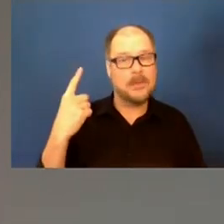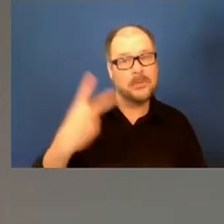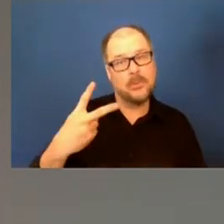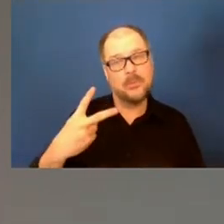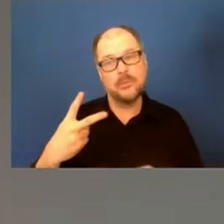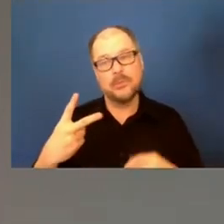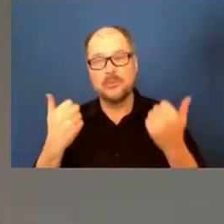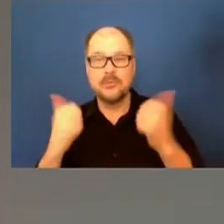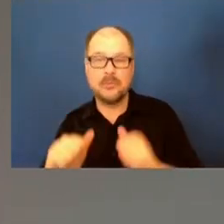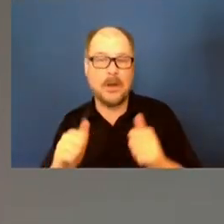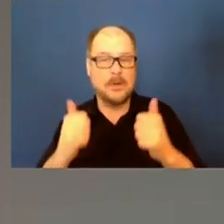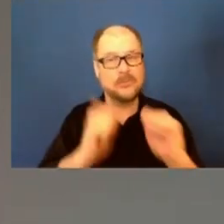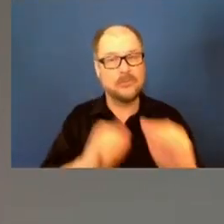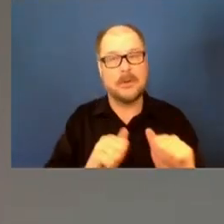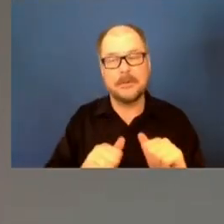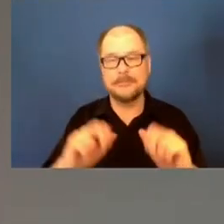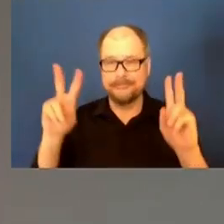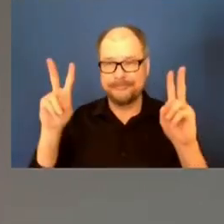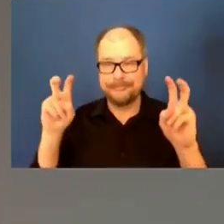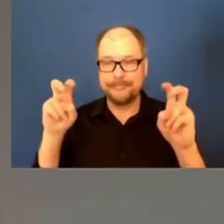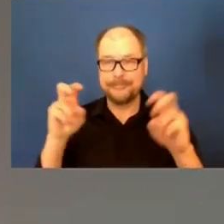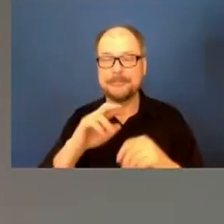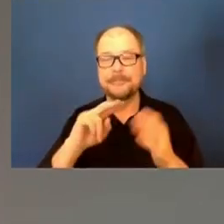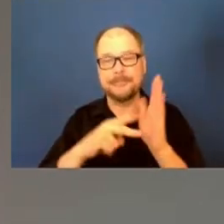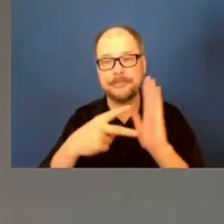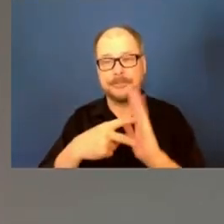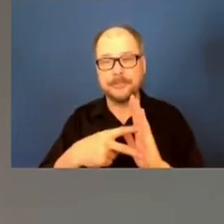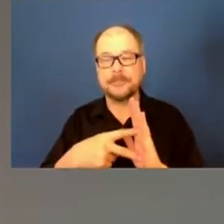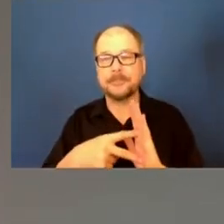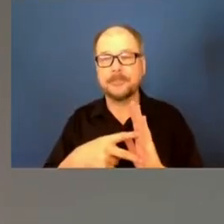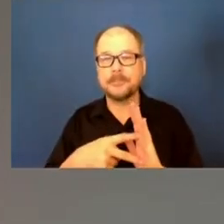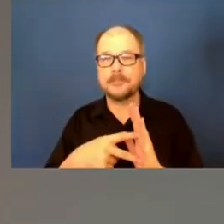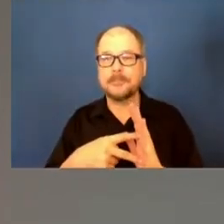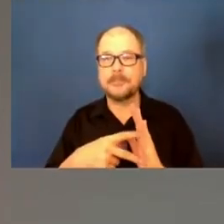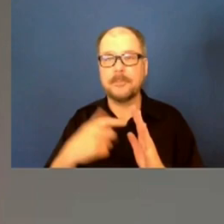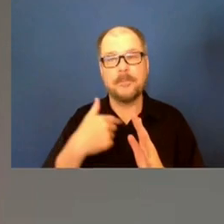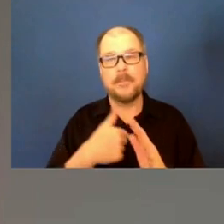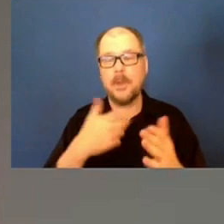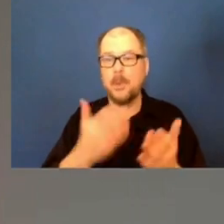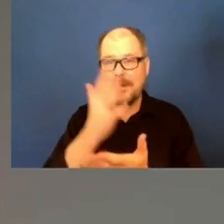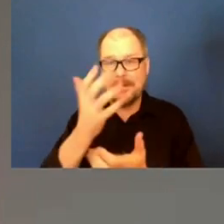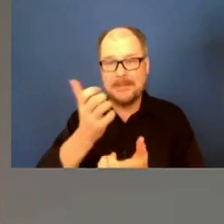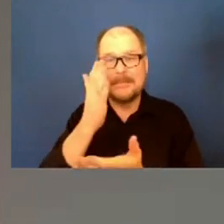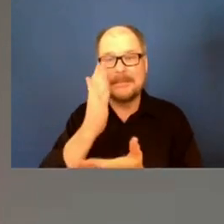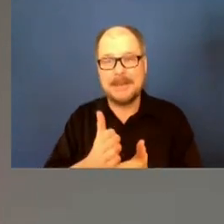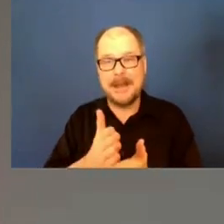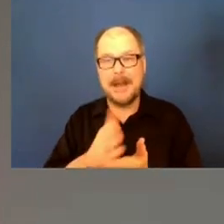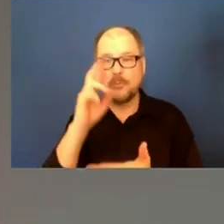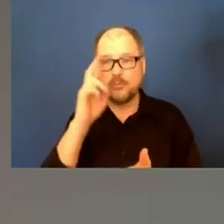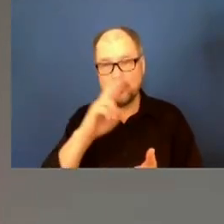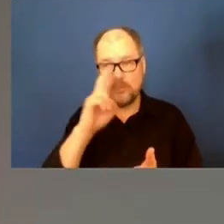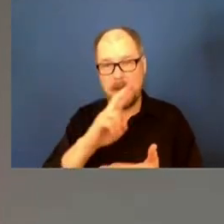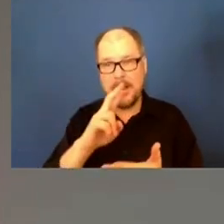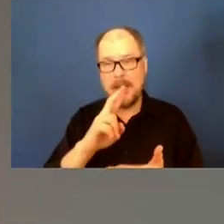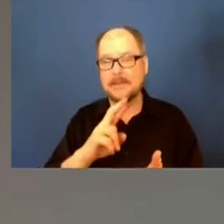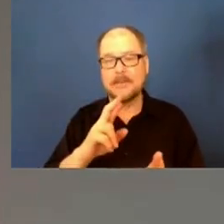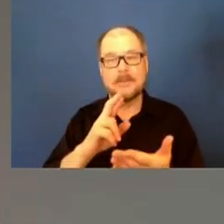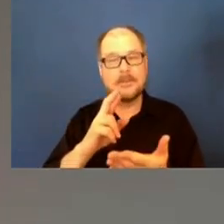we're hoping that as much as possible, we can manage any spread from this particular infestation.